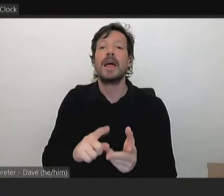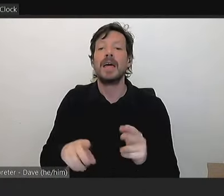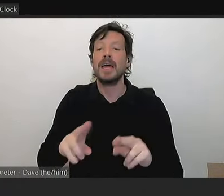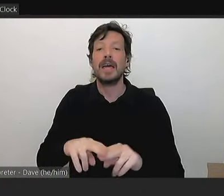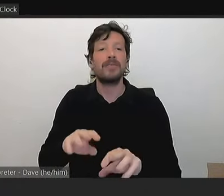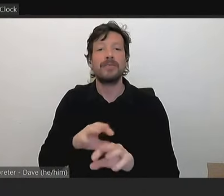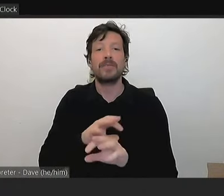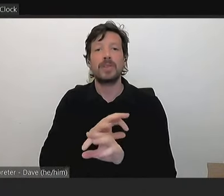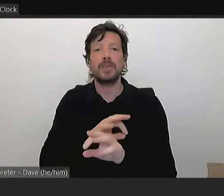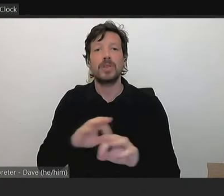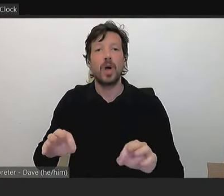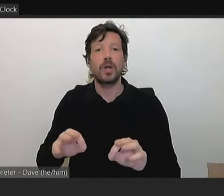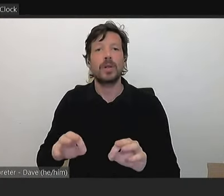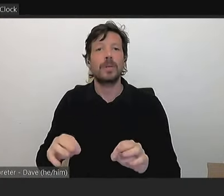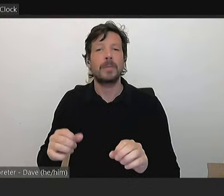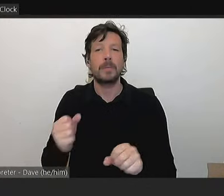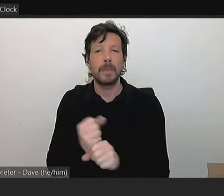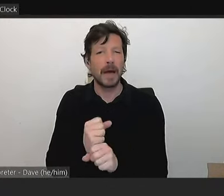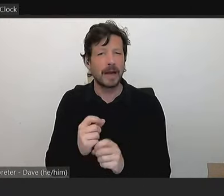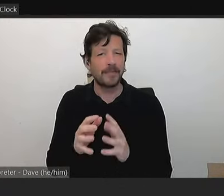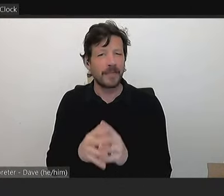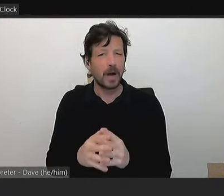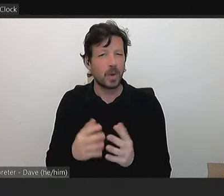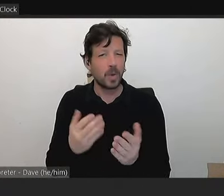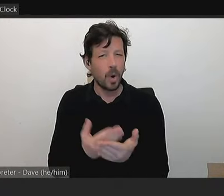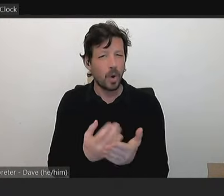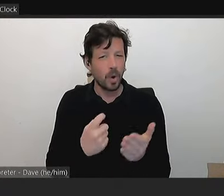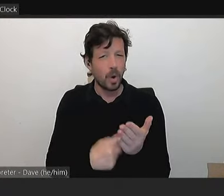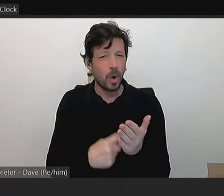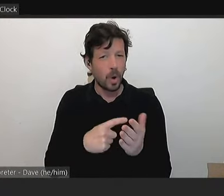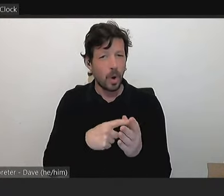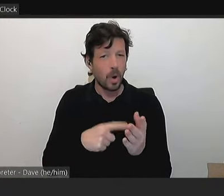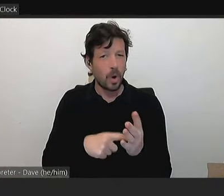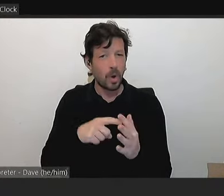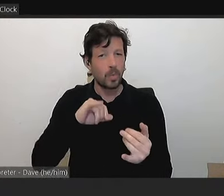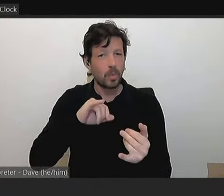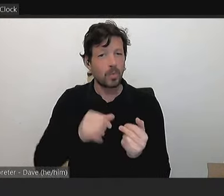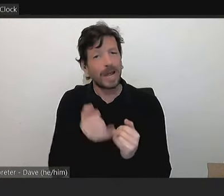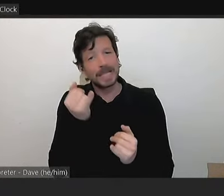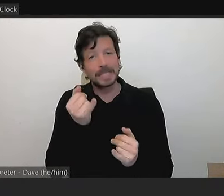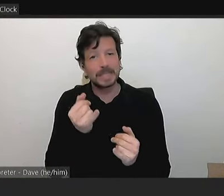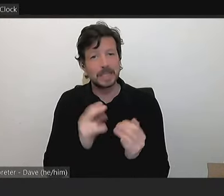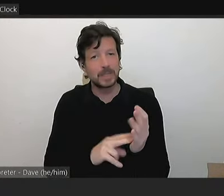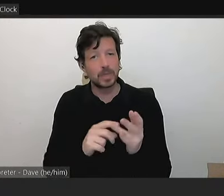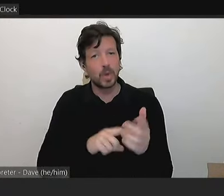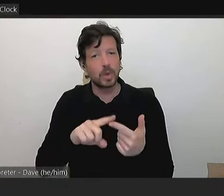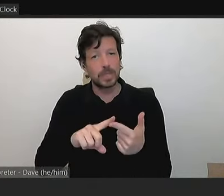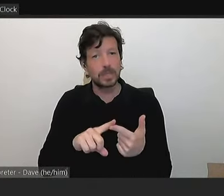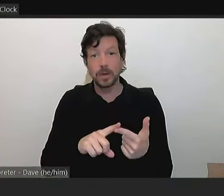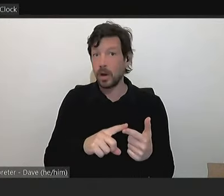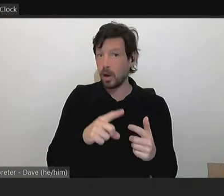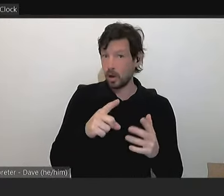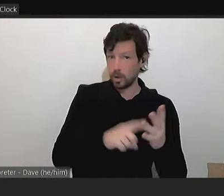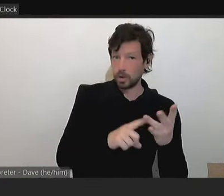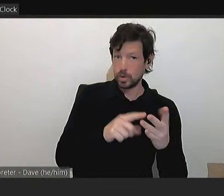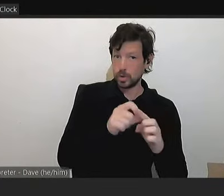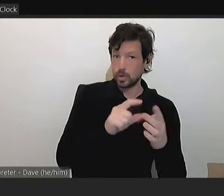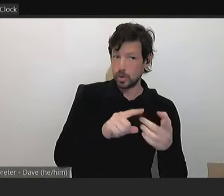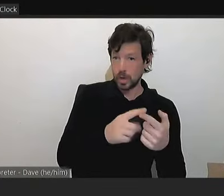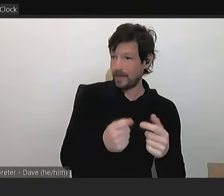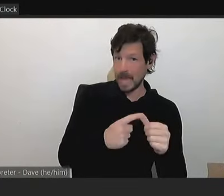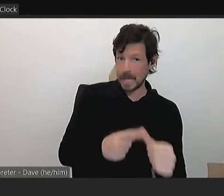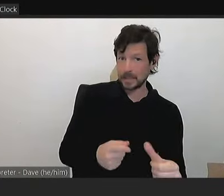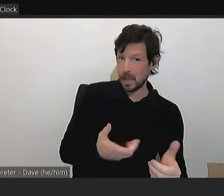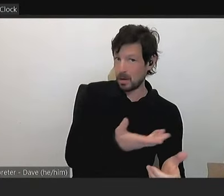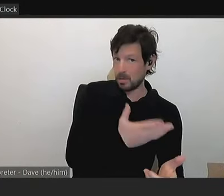rates notices? Is that the other one? That's correct. Okay. I do have an answer for you from Jodie. Jodie, are able to answer